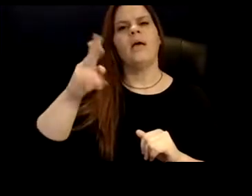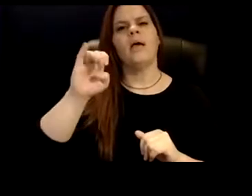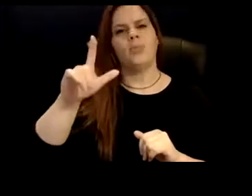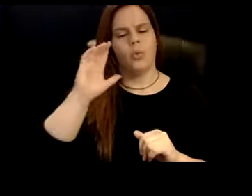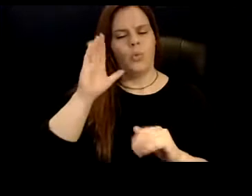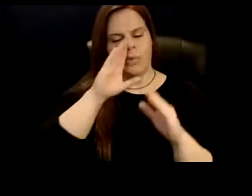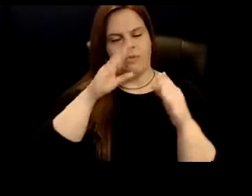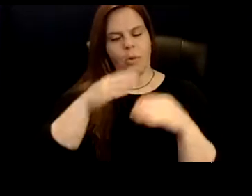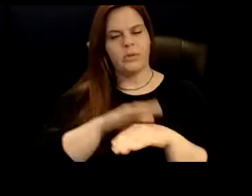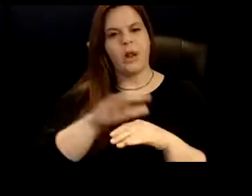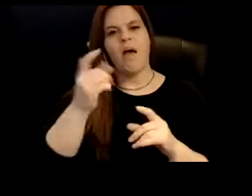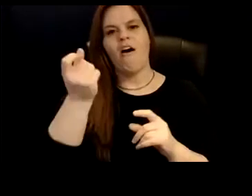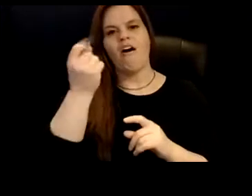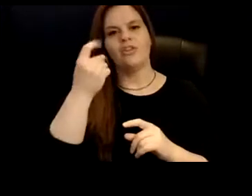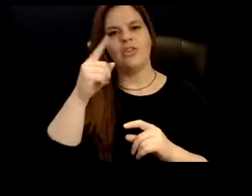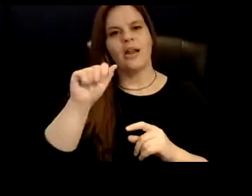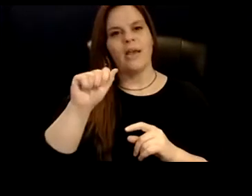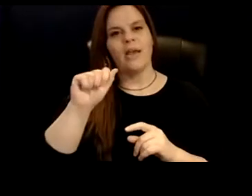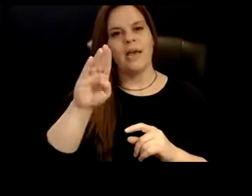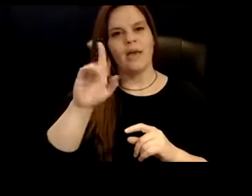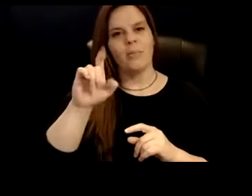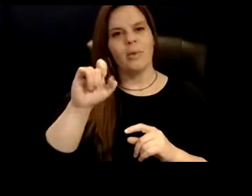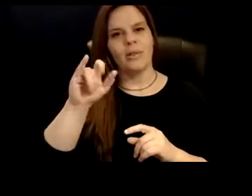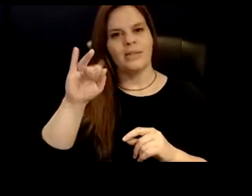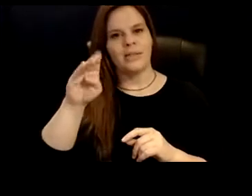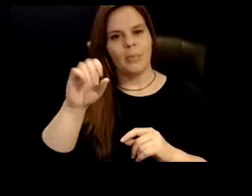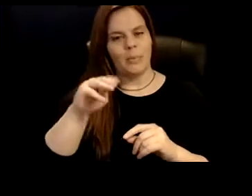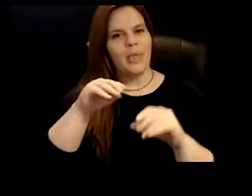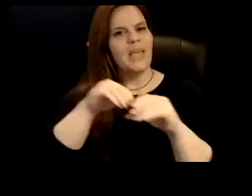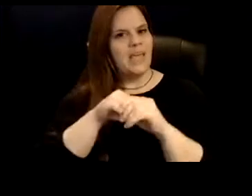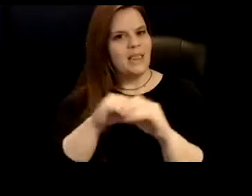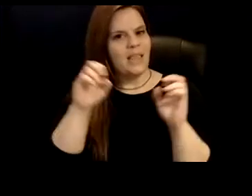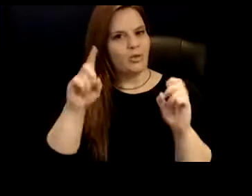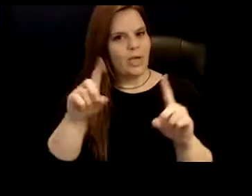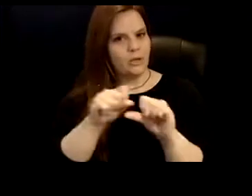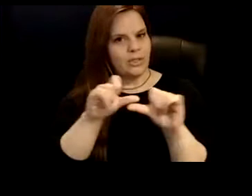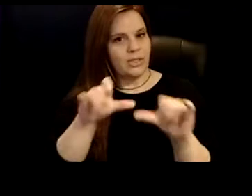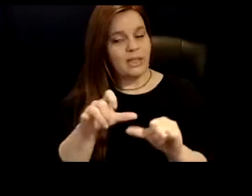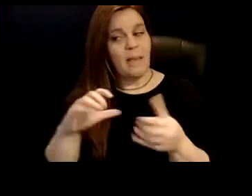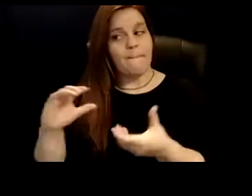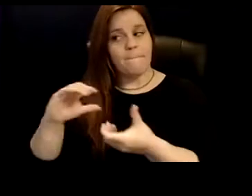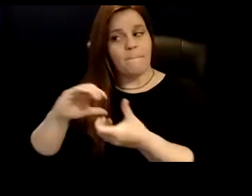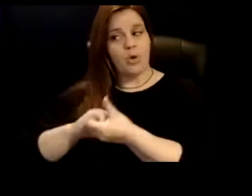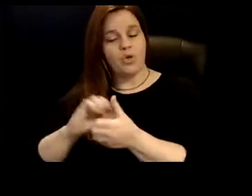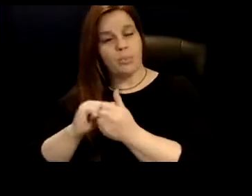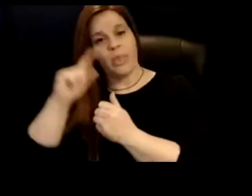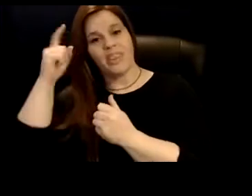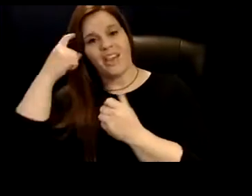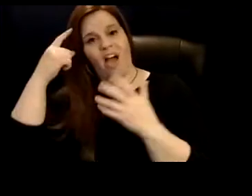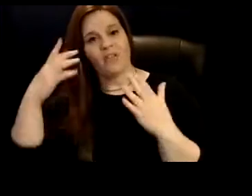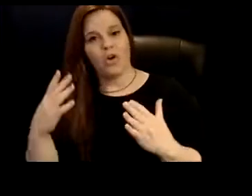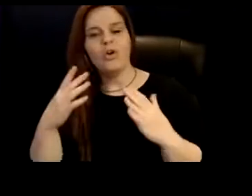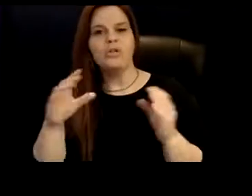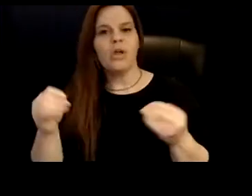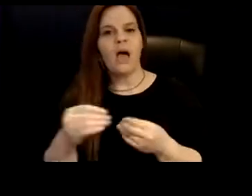uh, series on, uh, ableism in the education system in partnership with the governor's office, uh, of the education